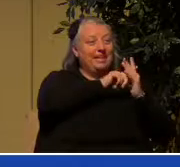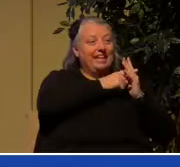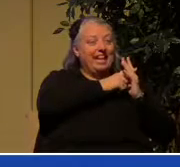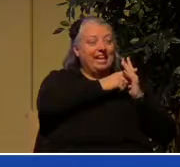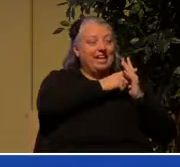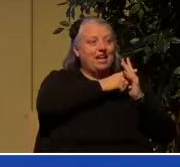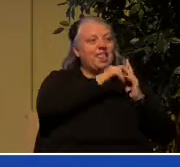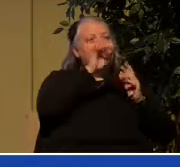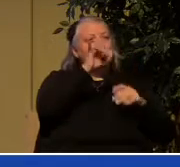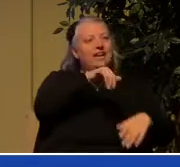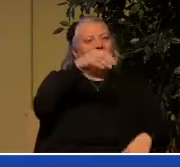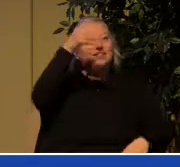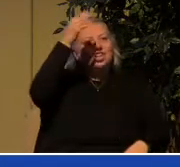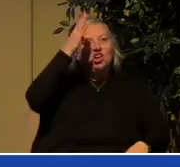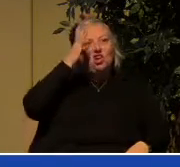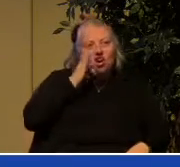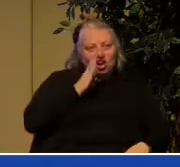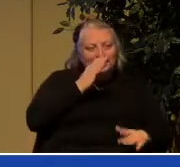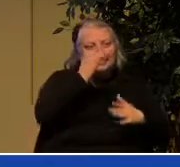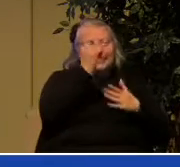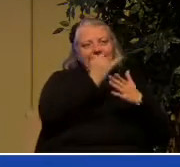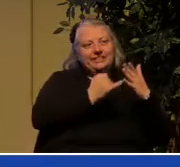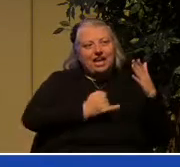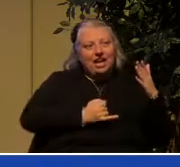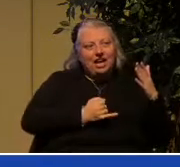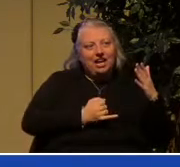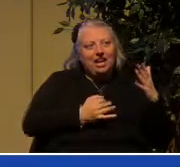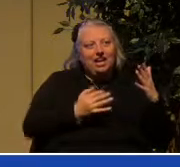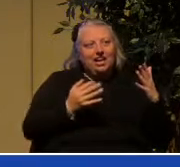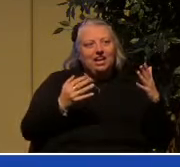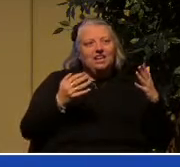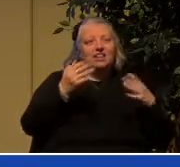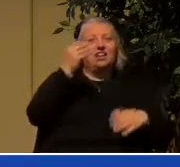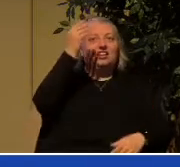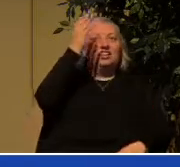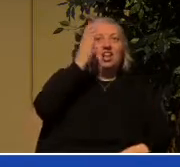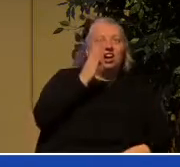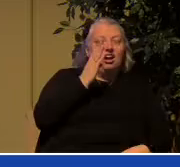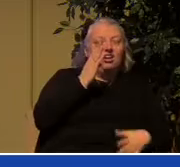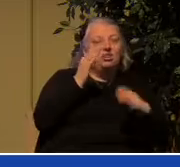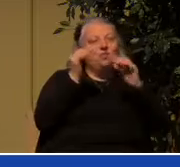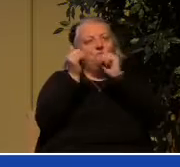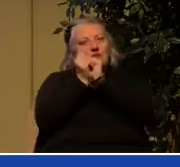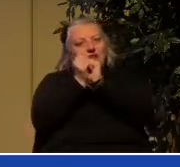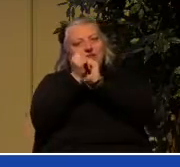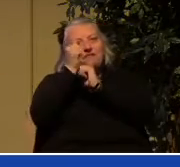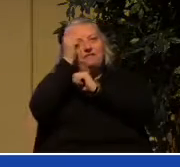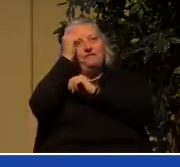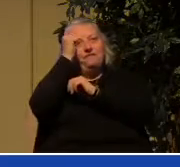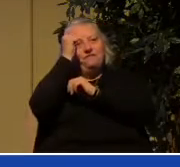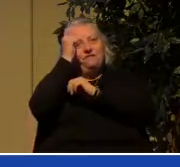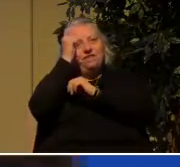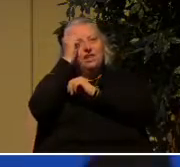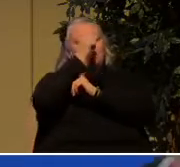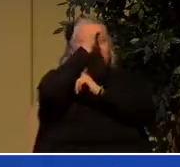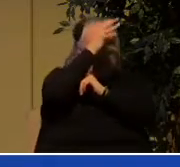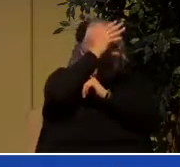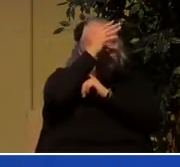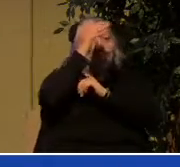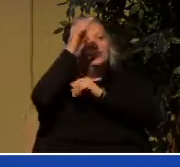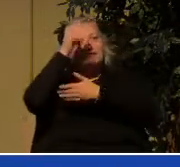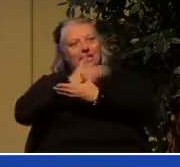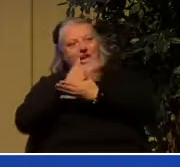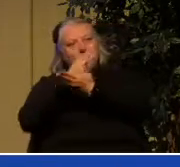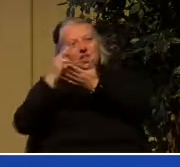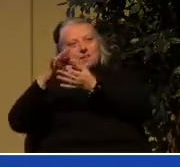God's design he's the one together with the Father and the Son and the Holy Spirit had this big conference